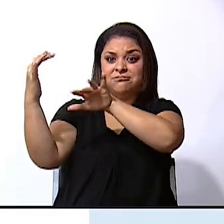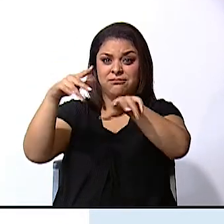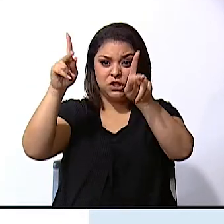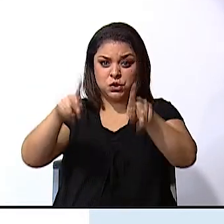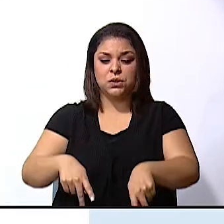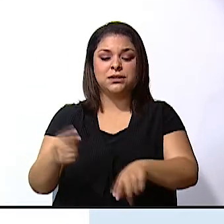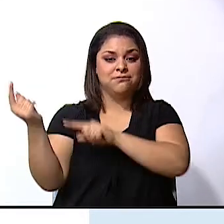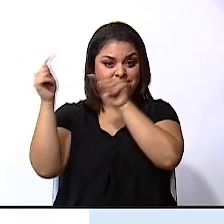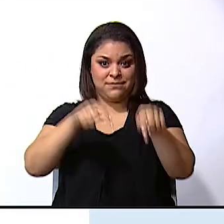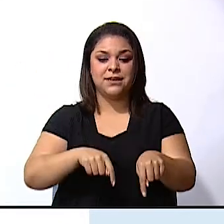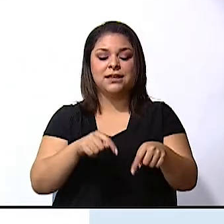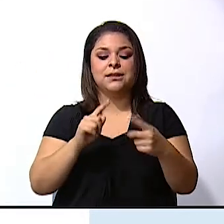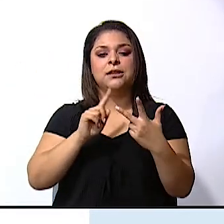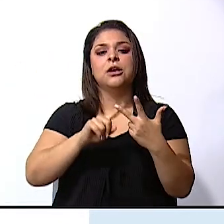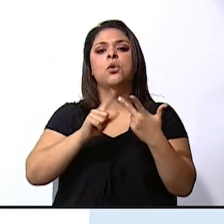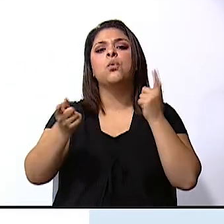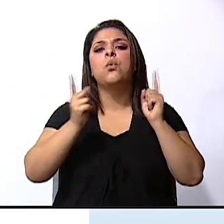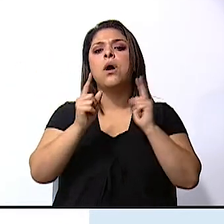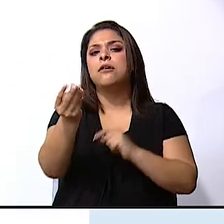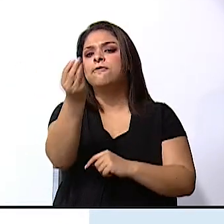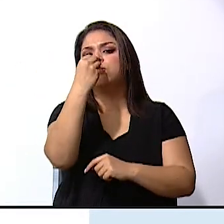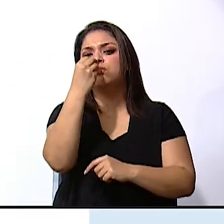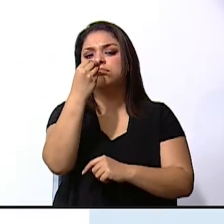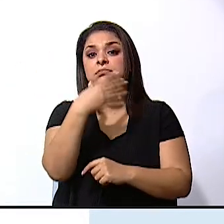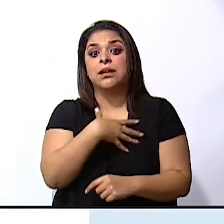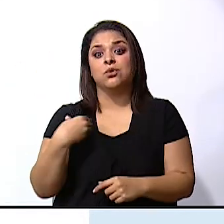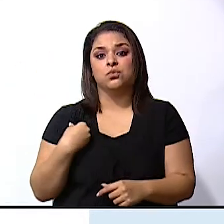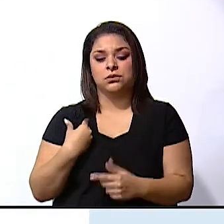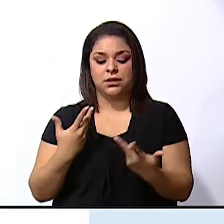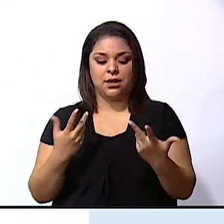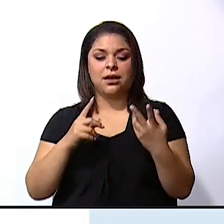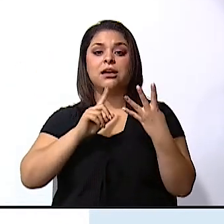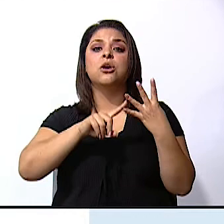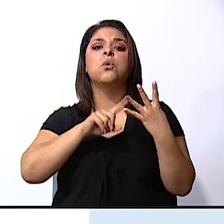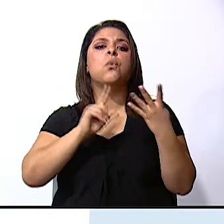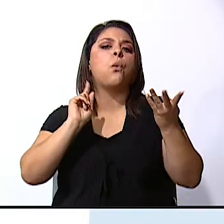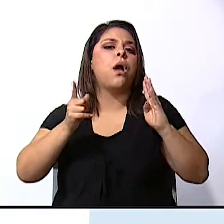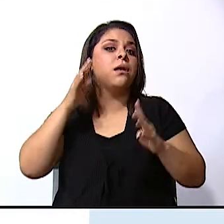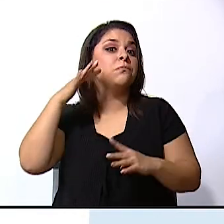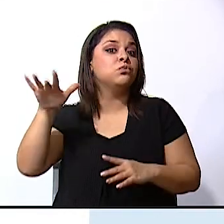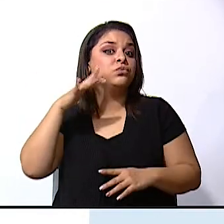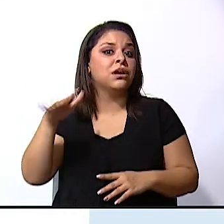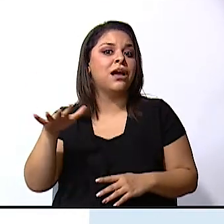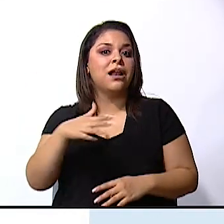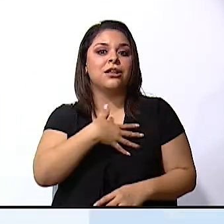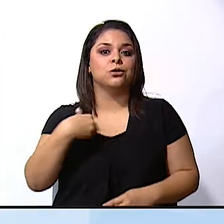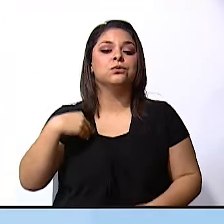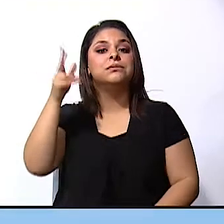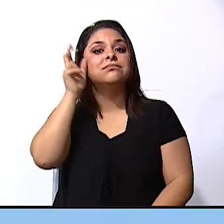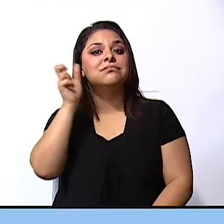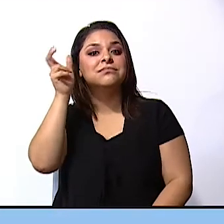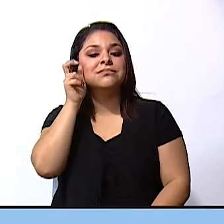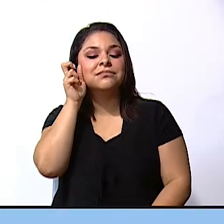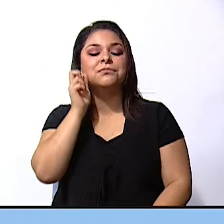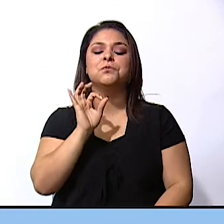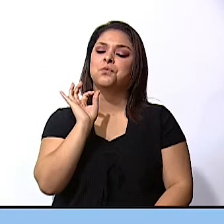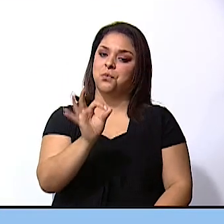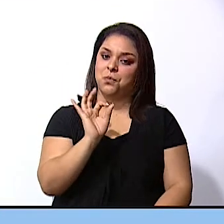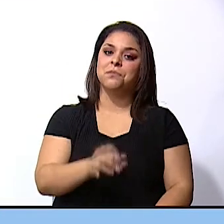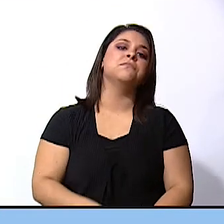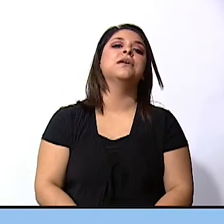have? What food do you like to eat? And what music do you like to listen to? Okay.